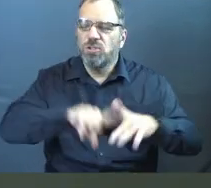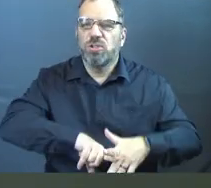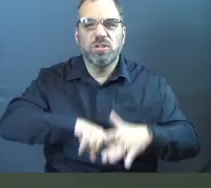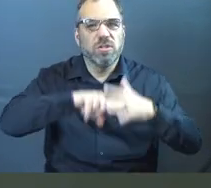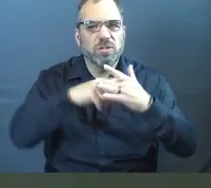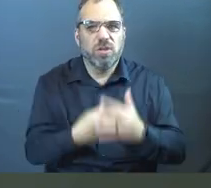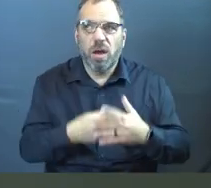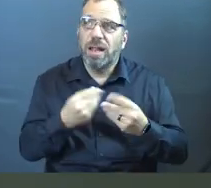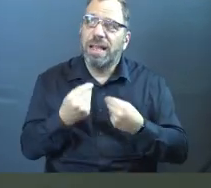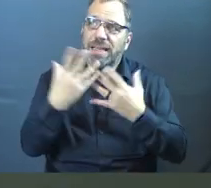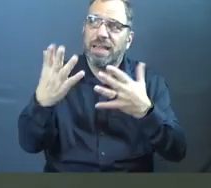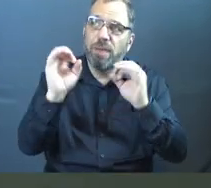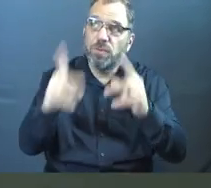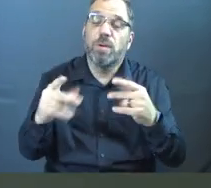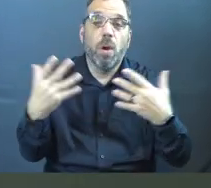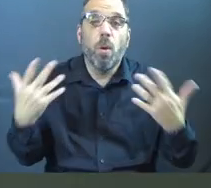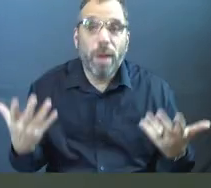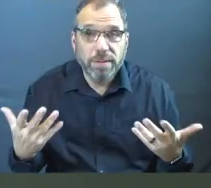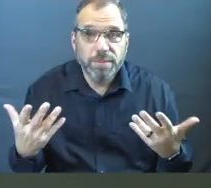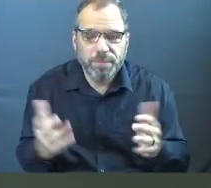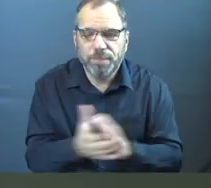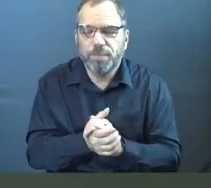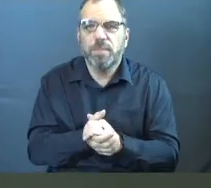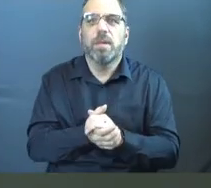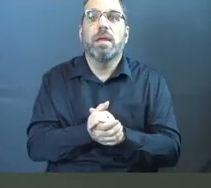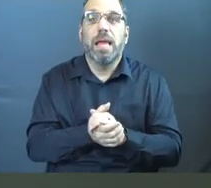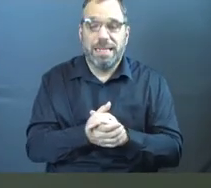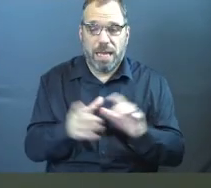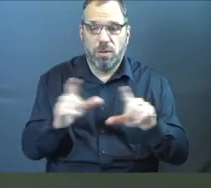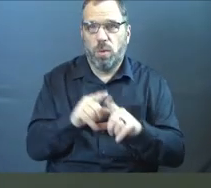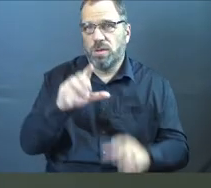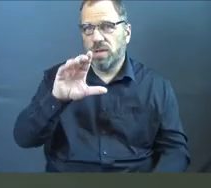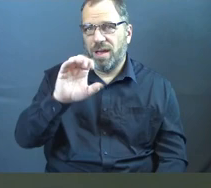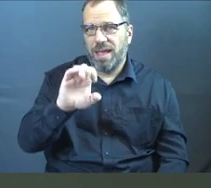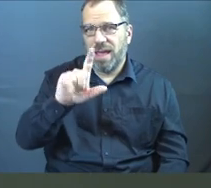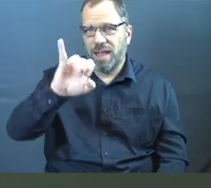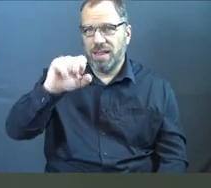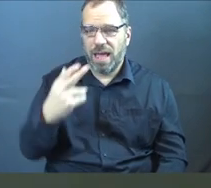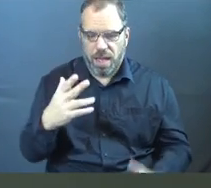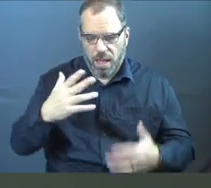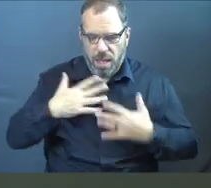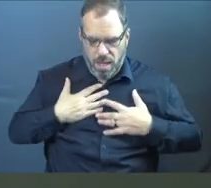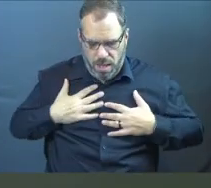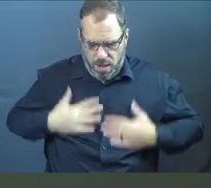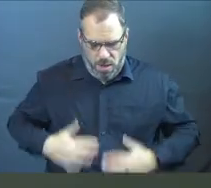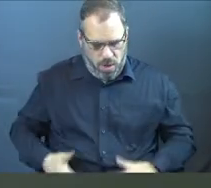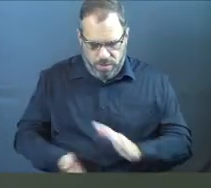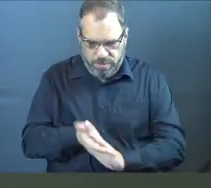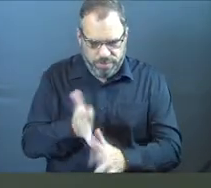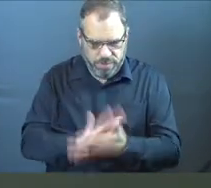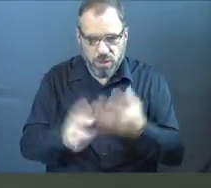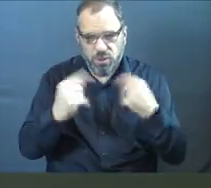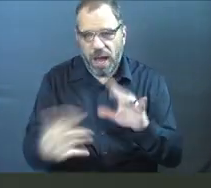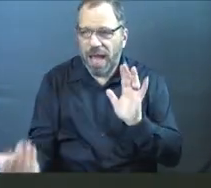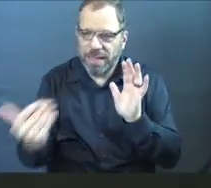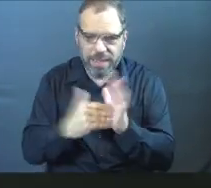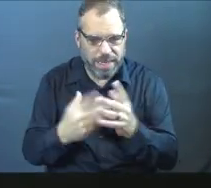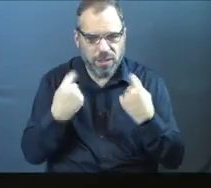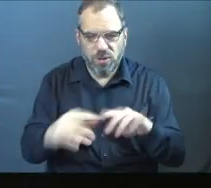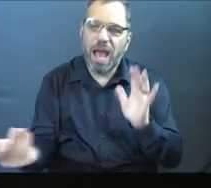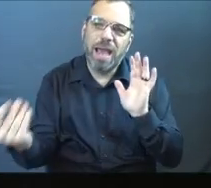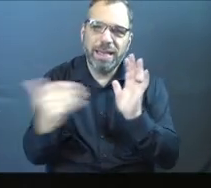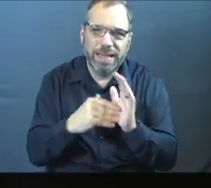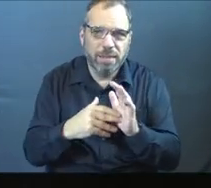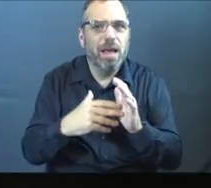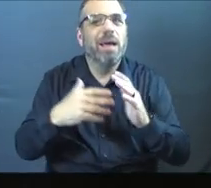in and give God an opportunity, right? In the words of Aaliyah, judge yourself off and try again, try again. Come